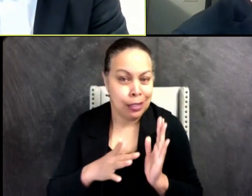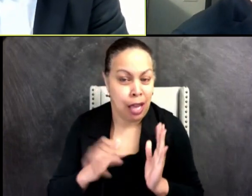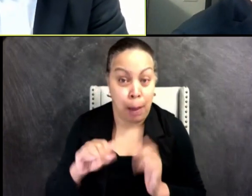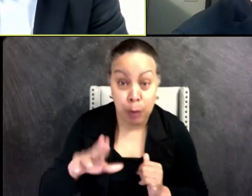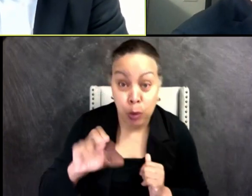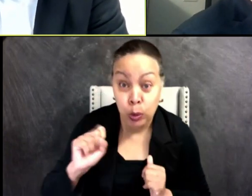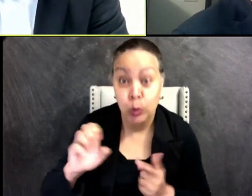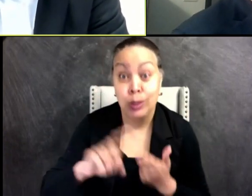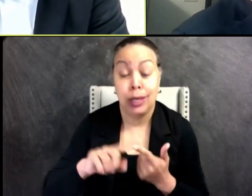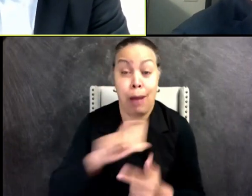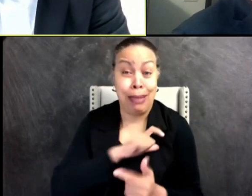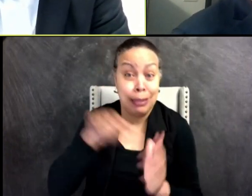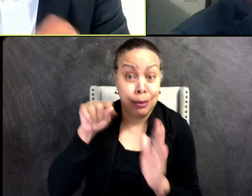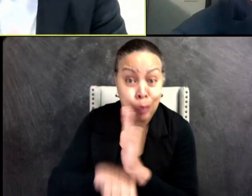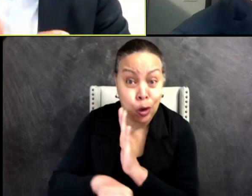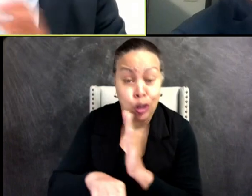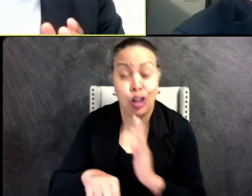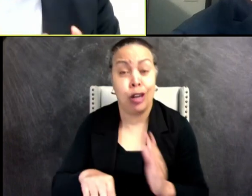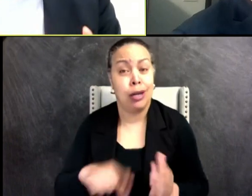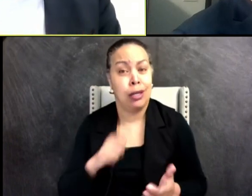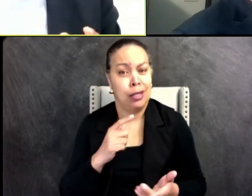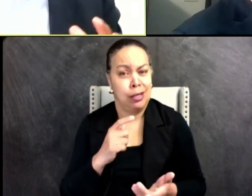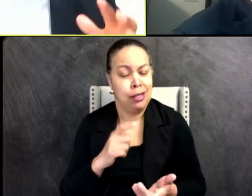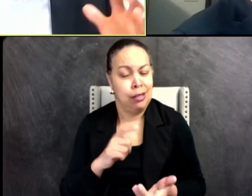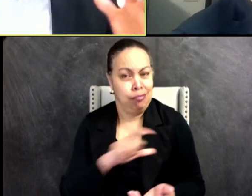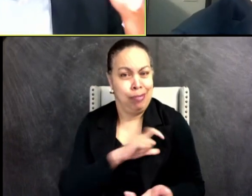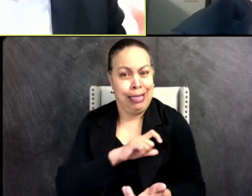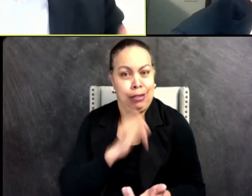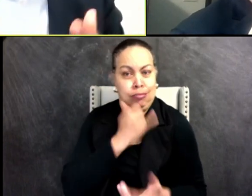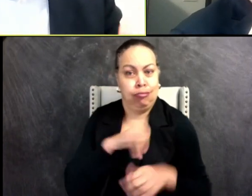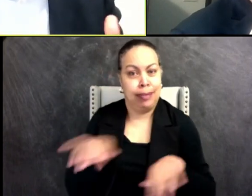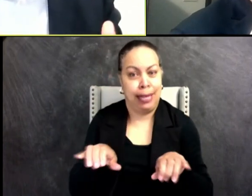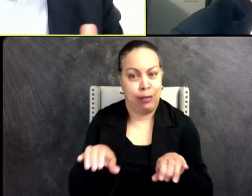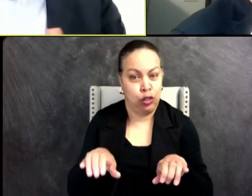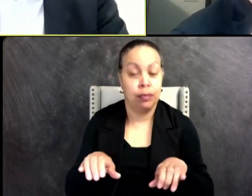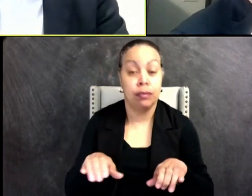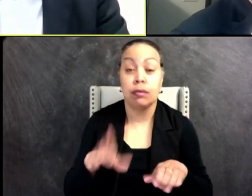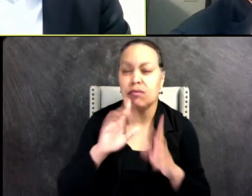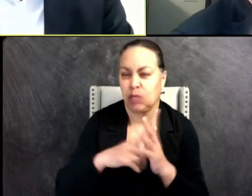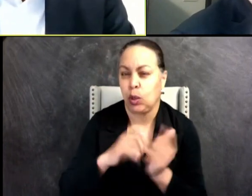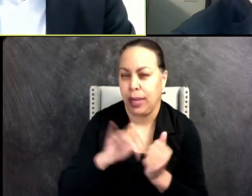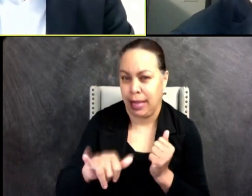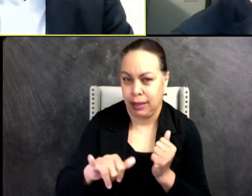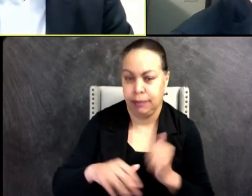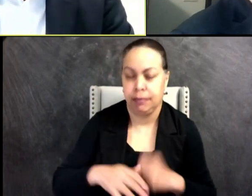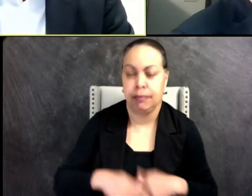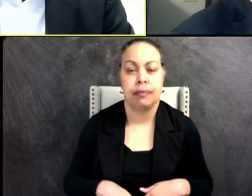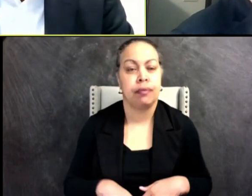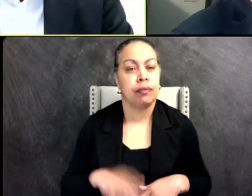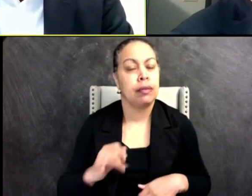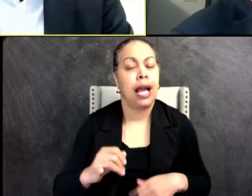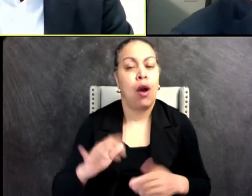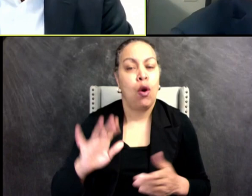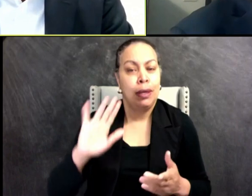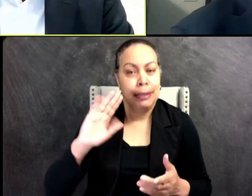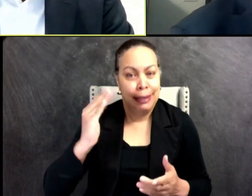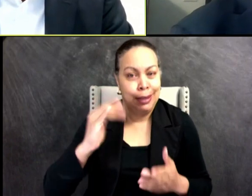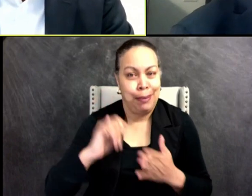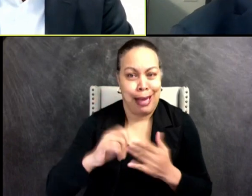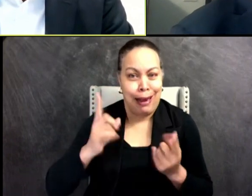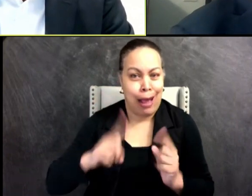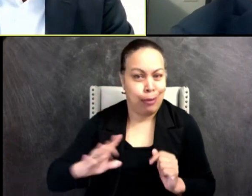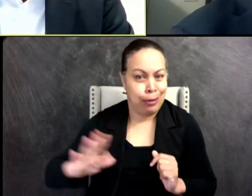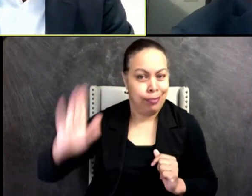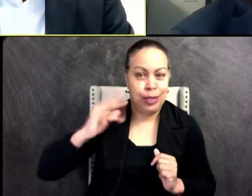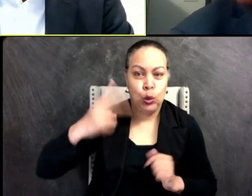police murder, quite frankly. So I wanted to start there, kind of, can you take us back? I know this seems like a long